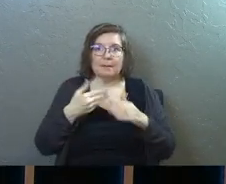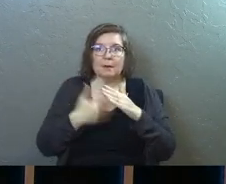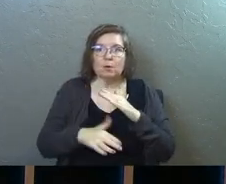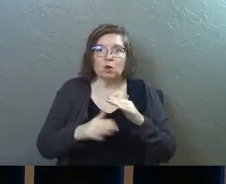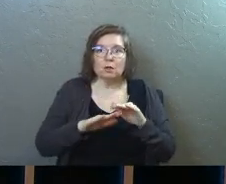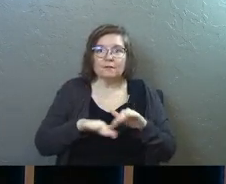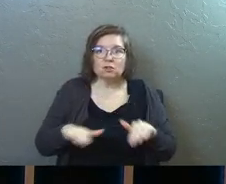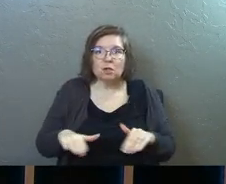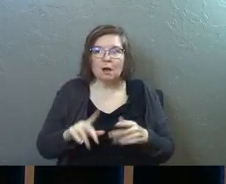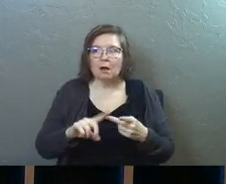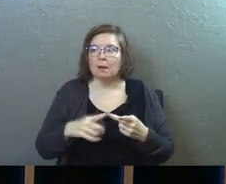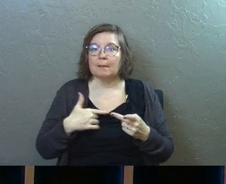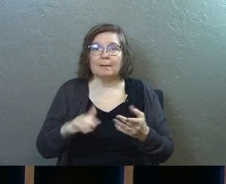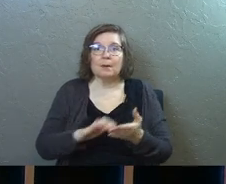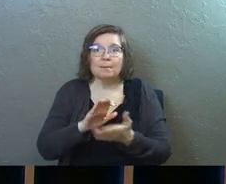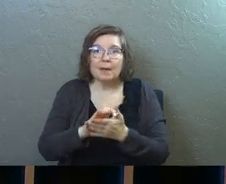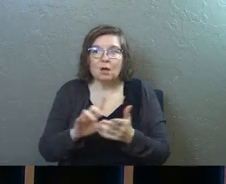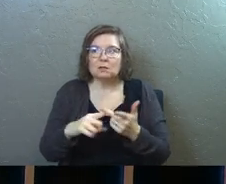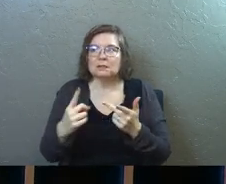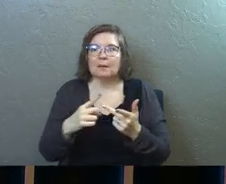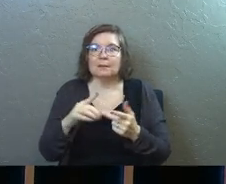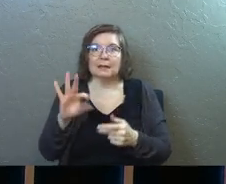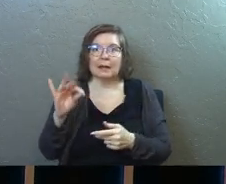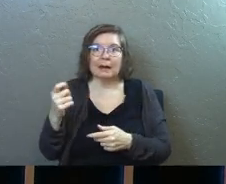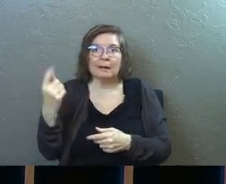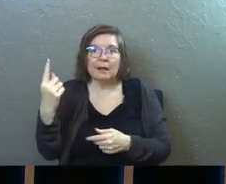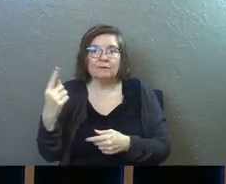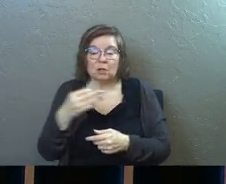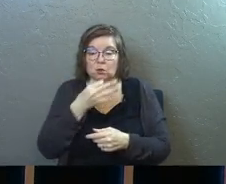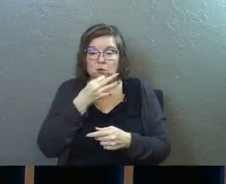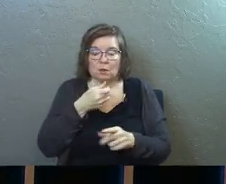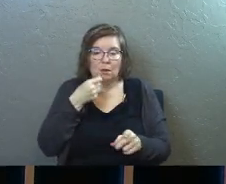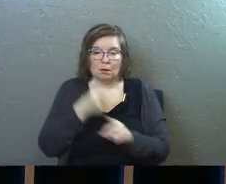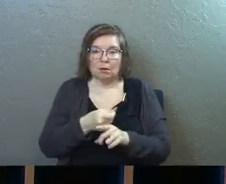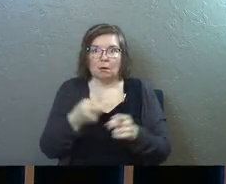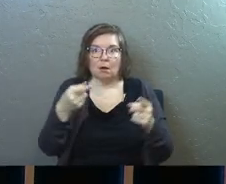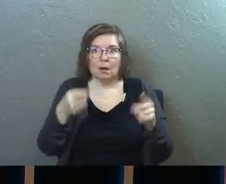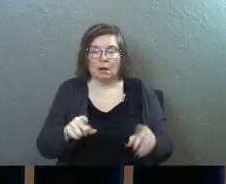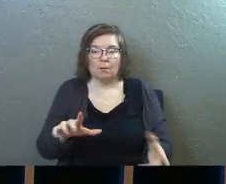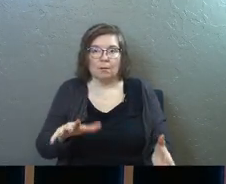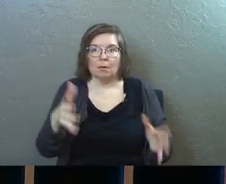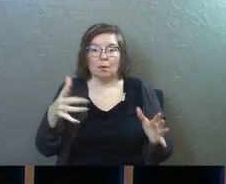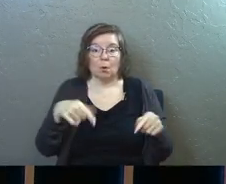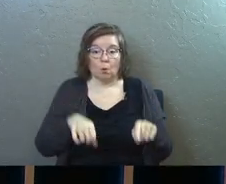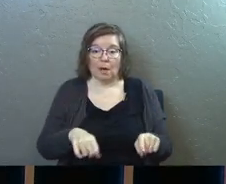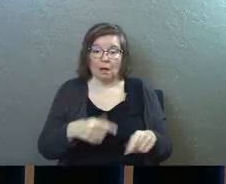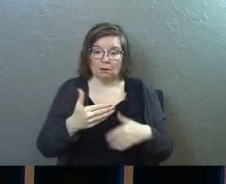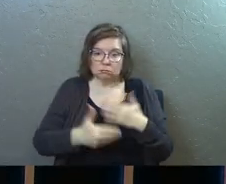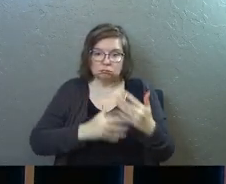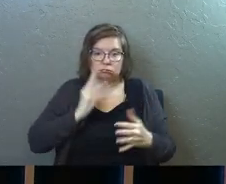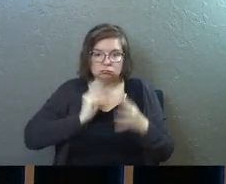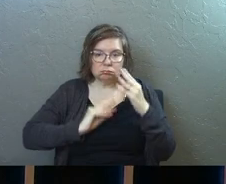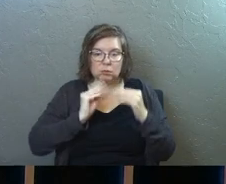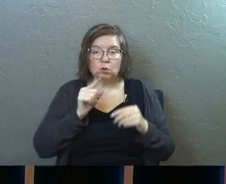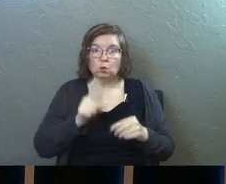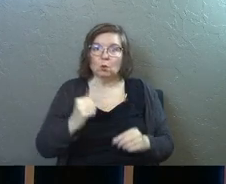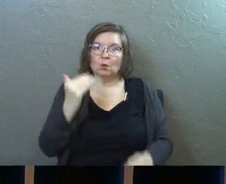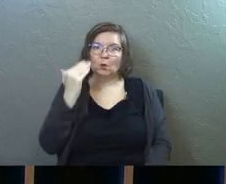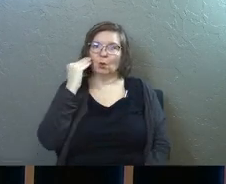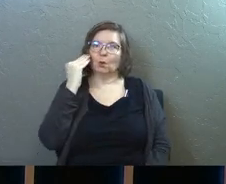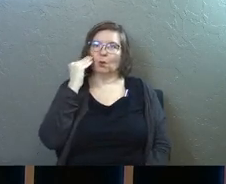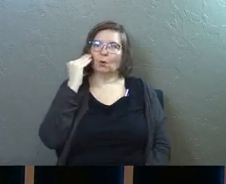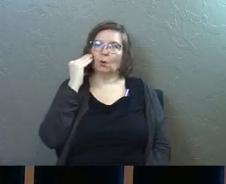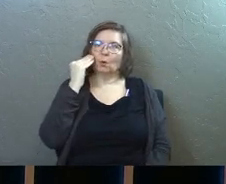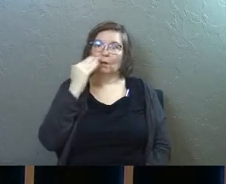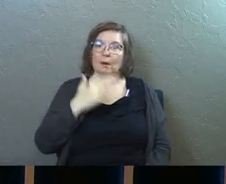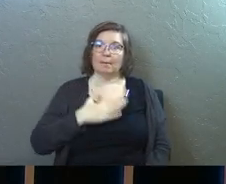birth of a child, maybe your marriage, maybe something like 9-11. And as soon as that moment happened, while you were going through it, you knew